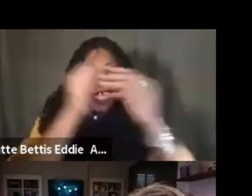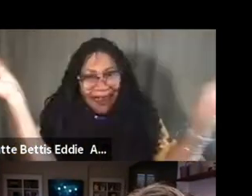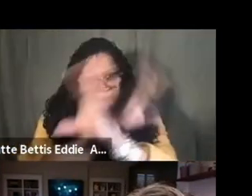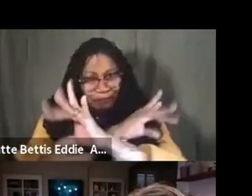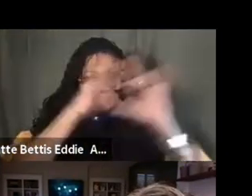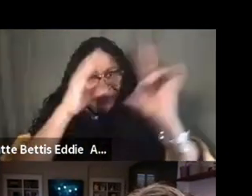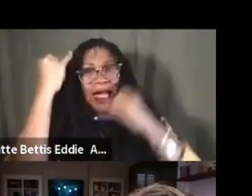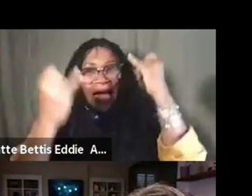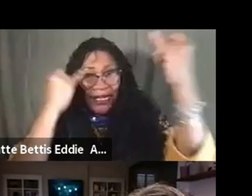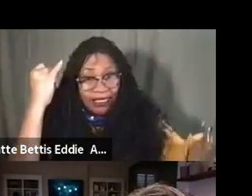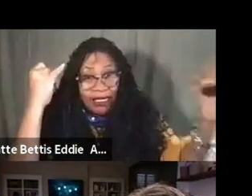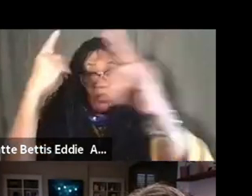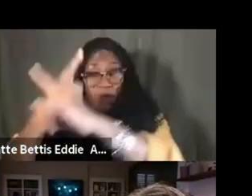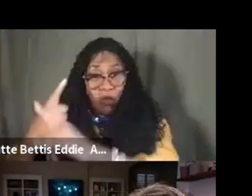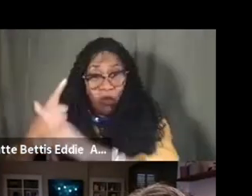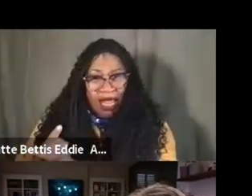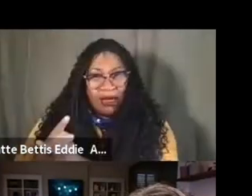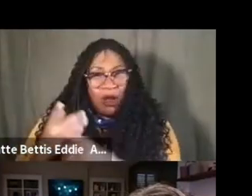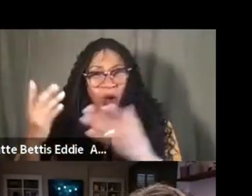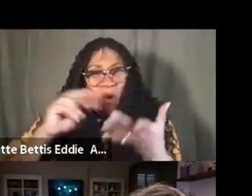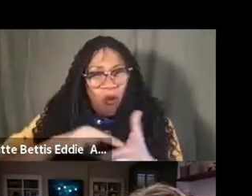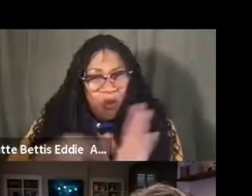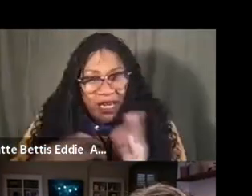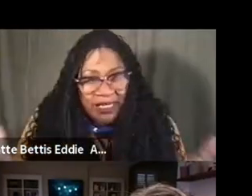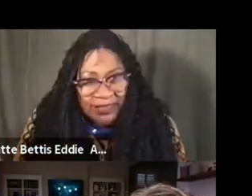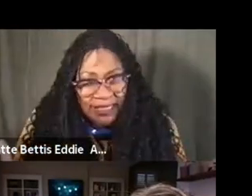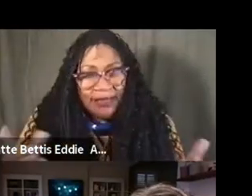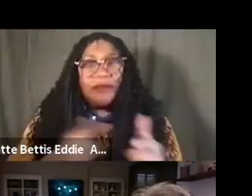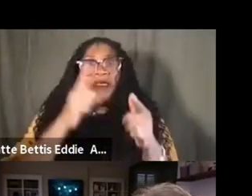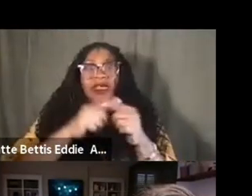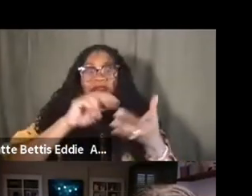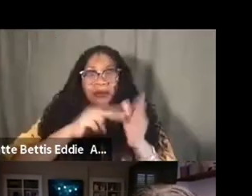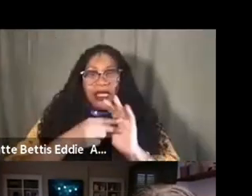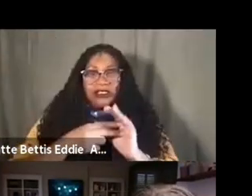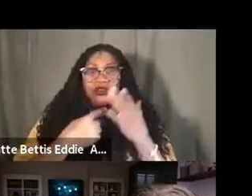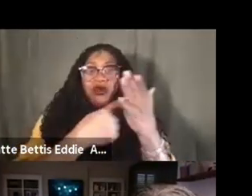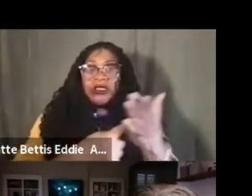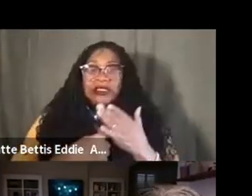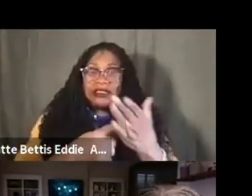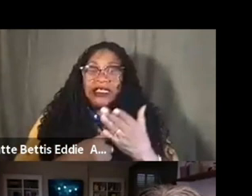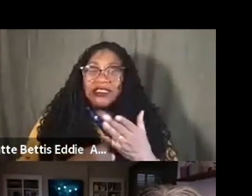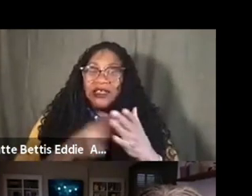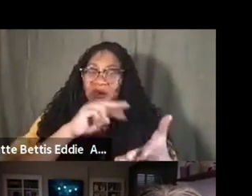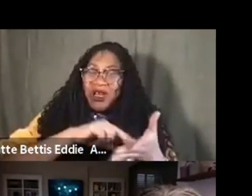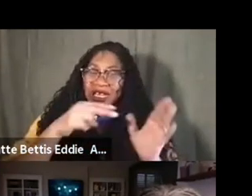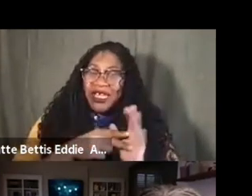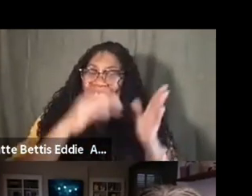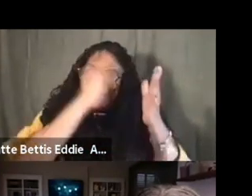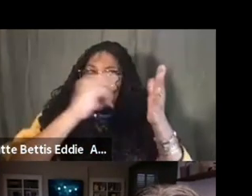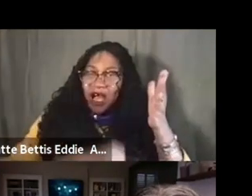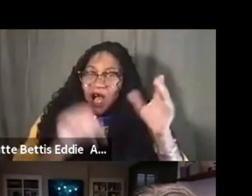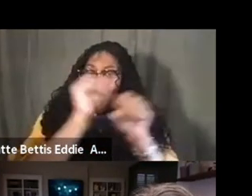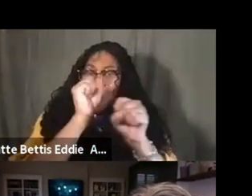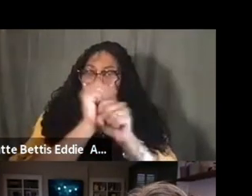imagination, right, so what is it, which I think leads us to, um, a conversation that we'll have about what it is that artworks are asking